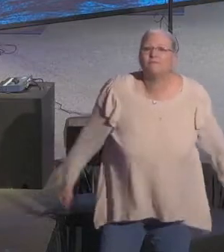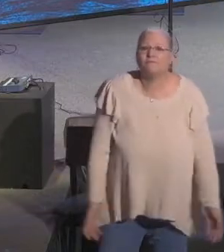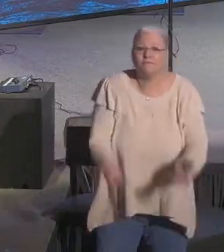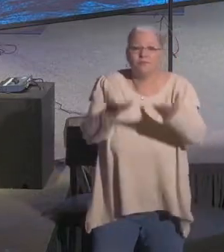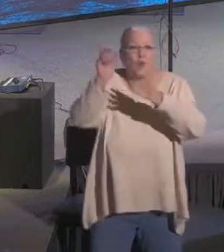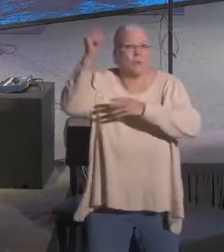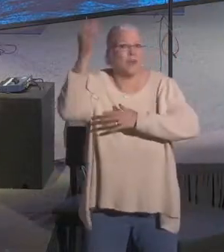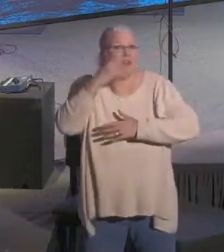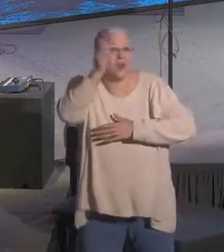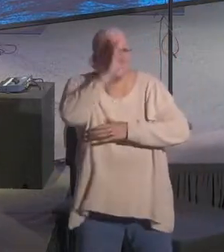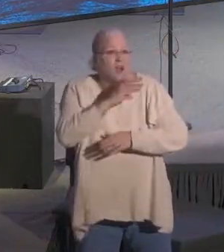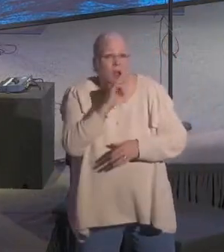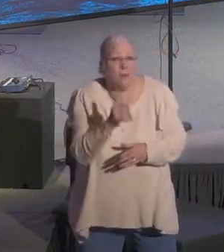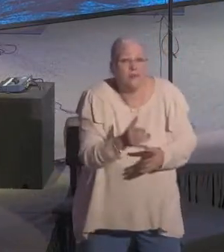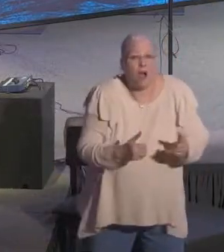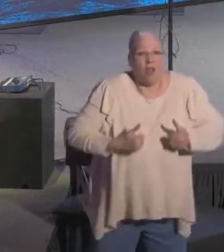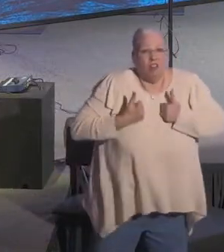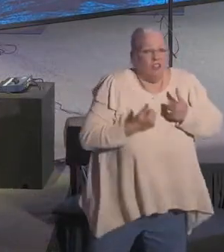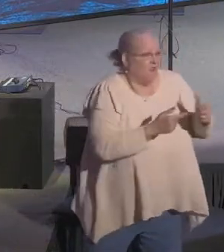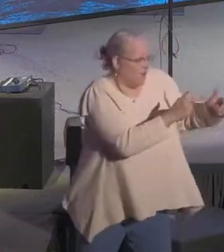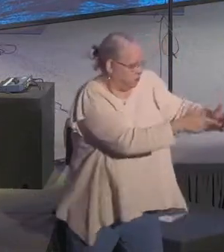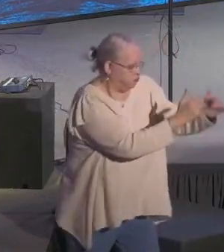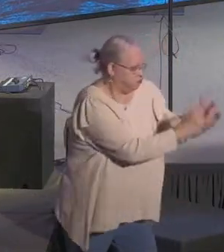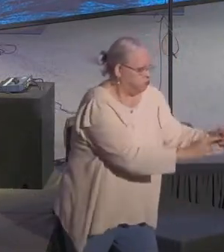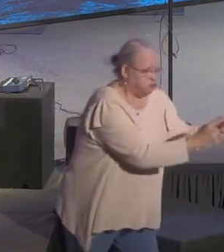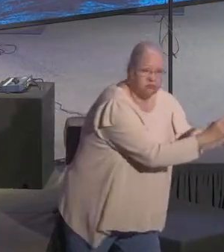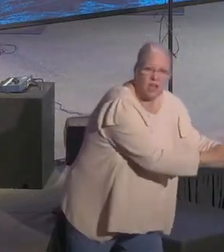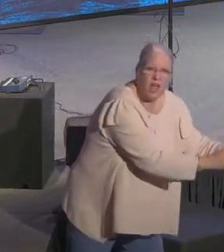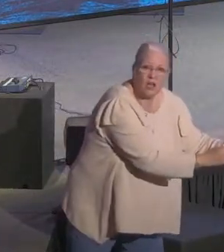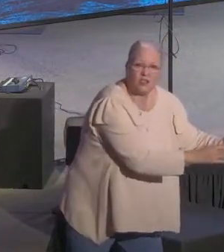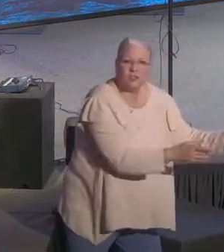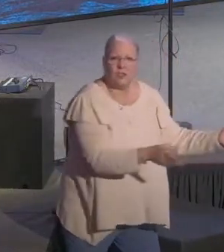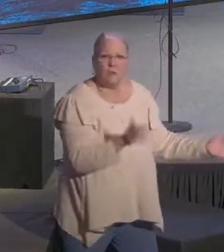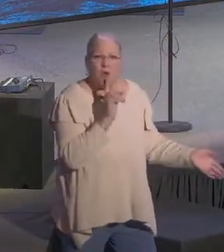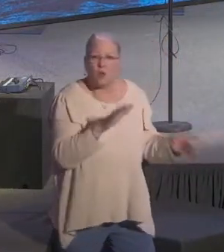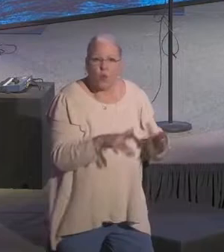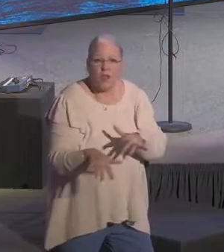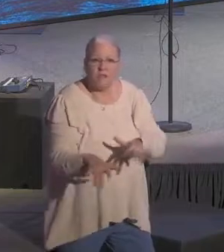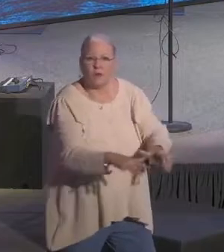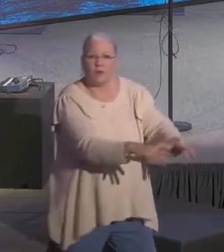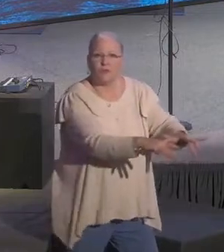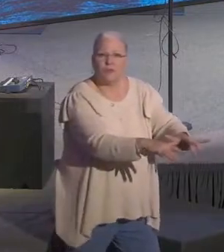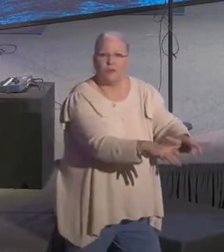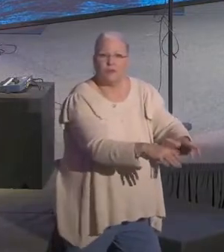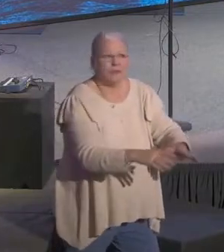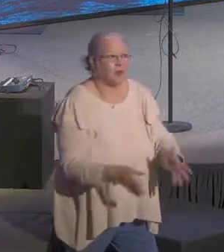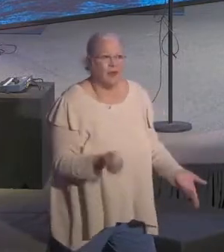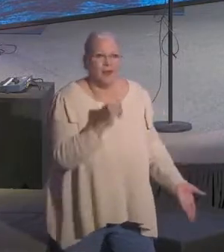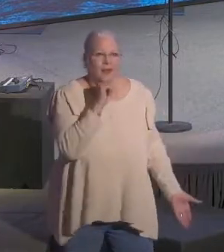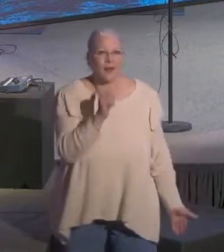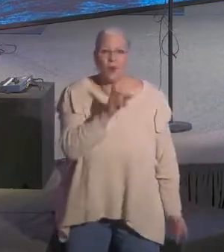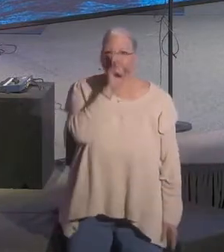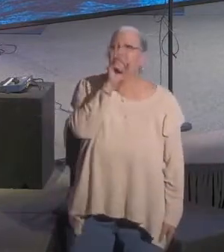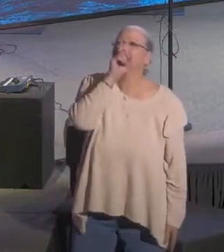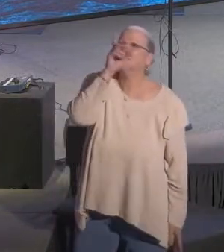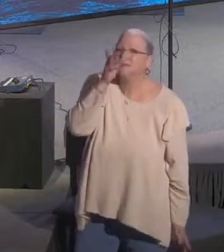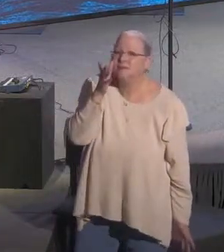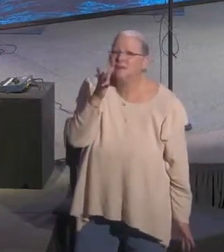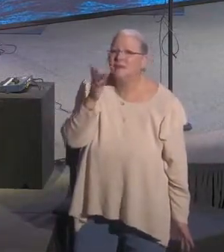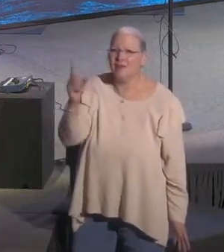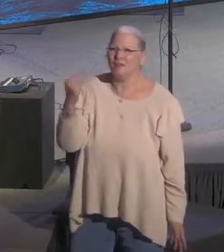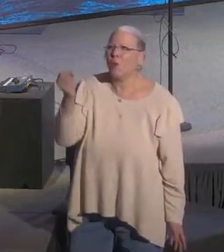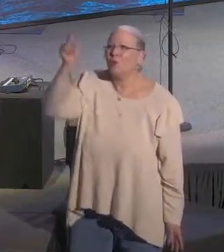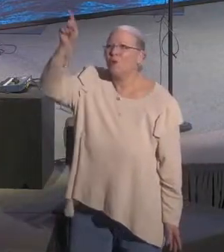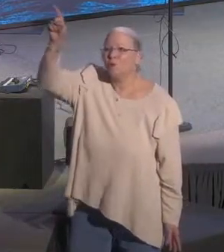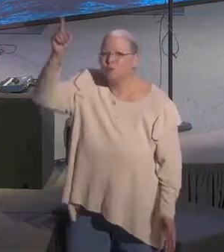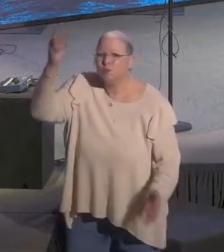Pittsburgh. It's nothing I did. There's nothing for me to be smug about. It is only by Him.